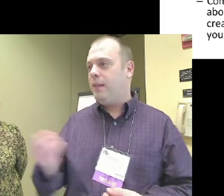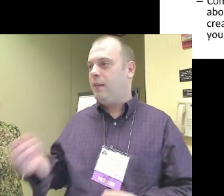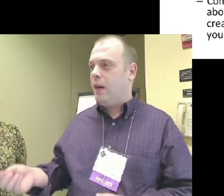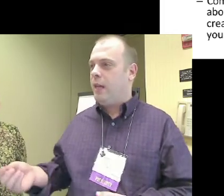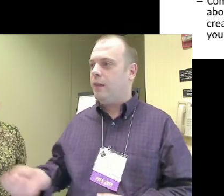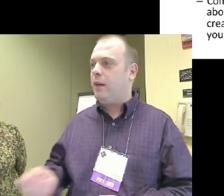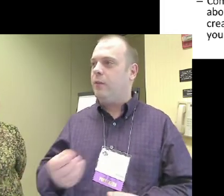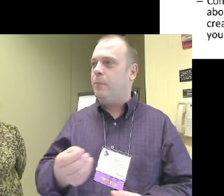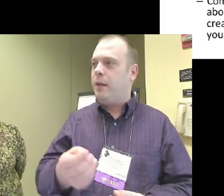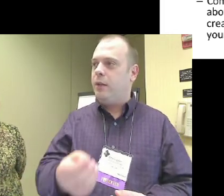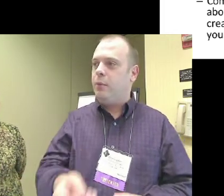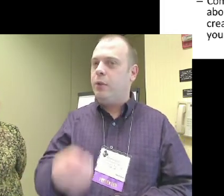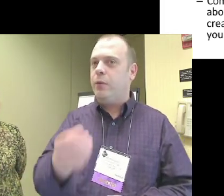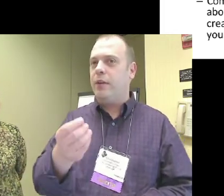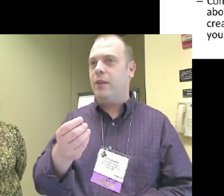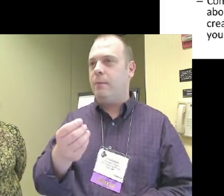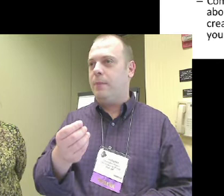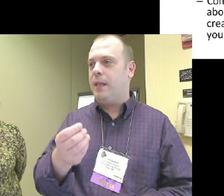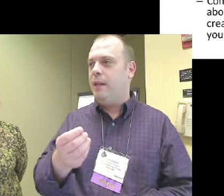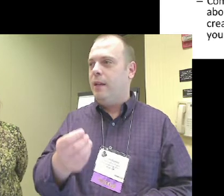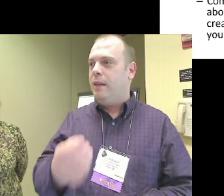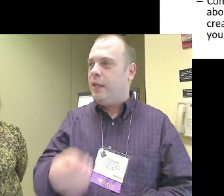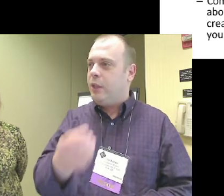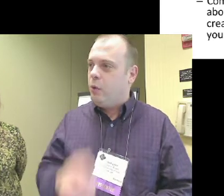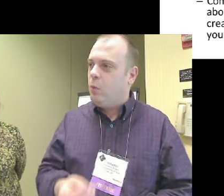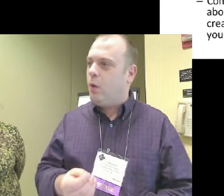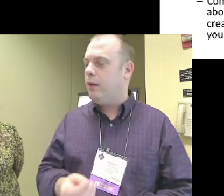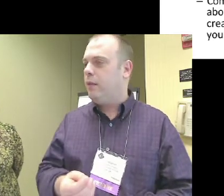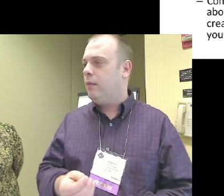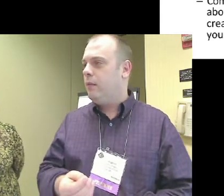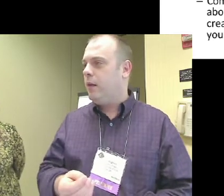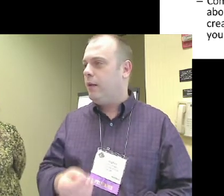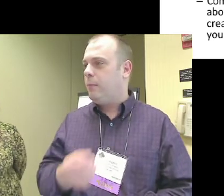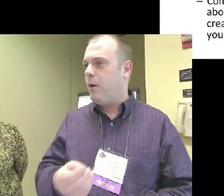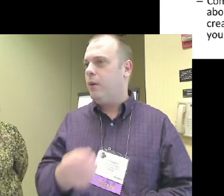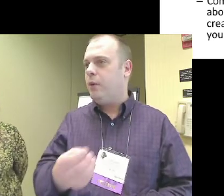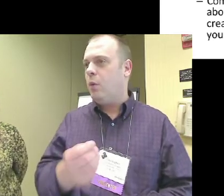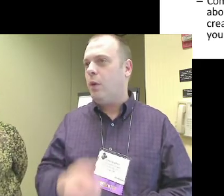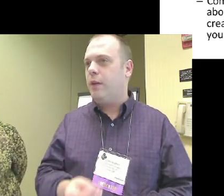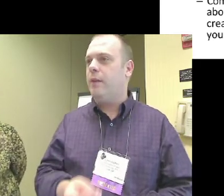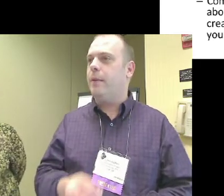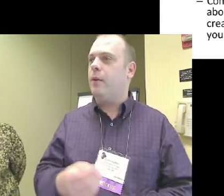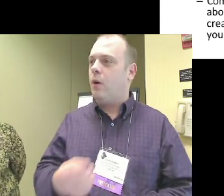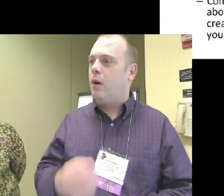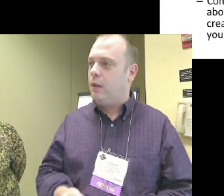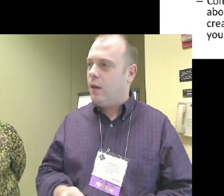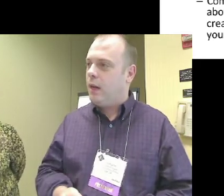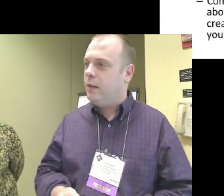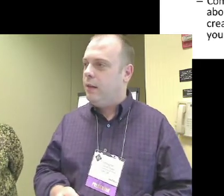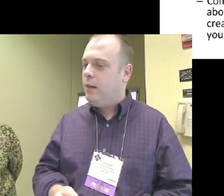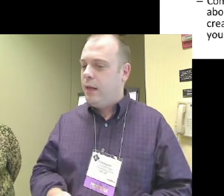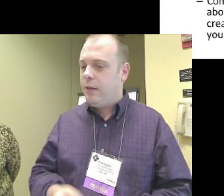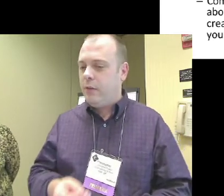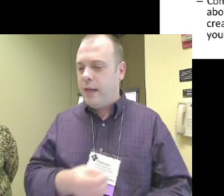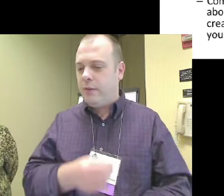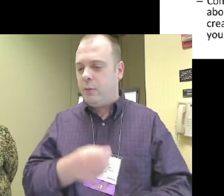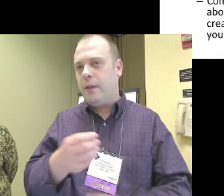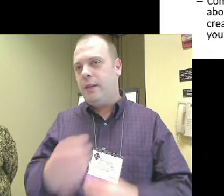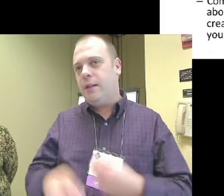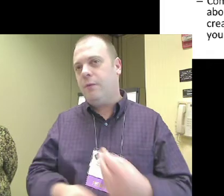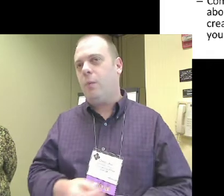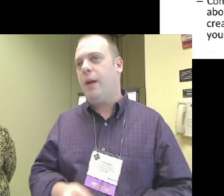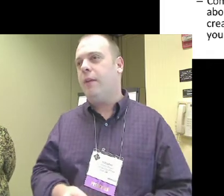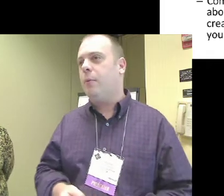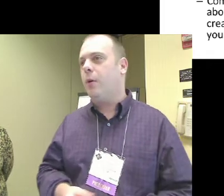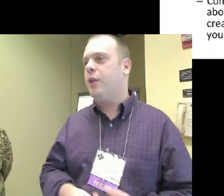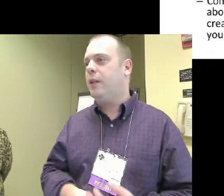only meet the guidelines, but you're producing something that you want as part of your exhibit or online. And so that's